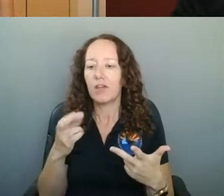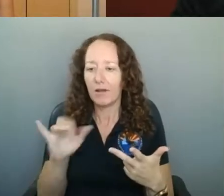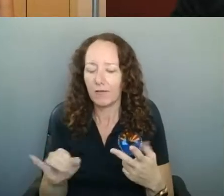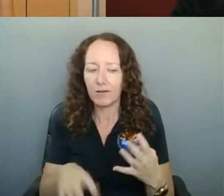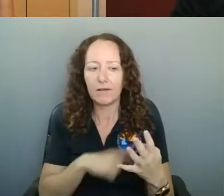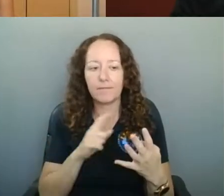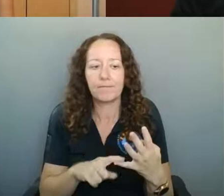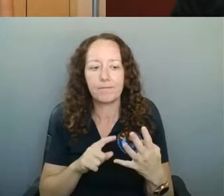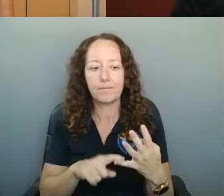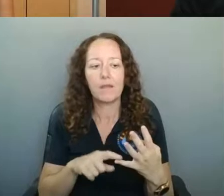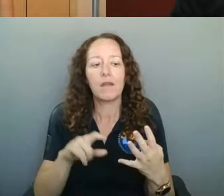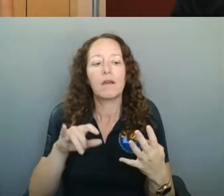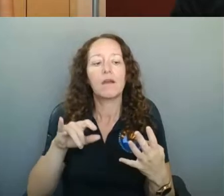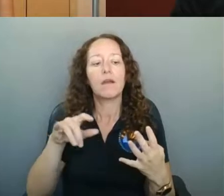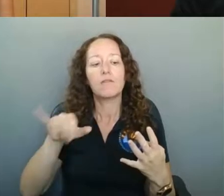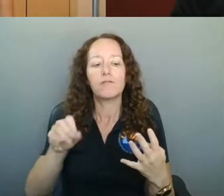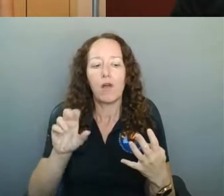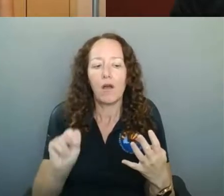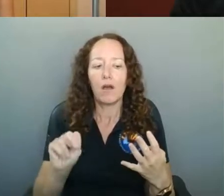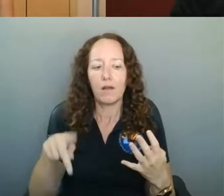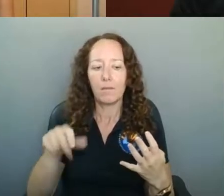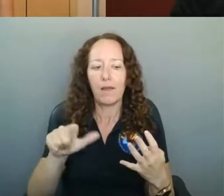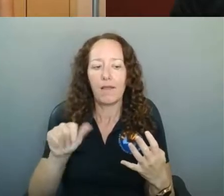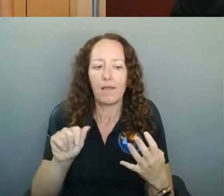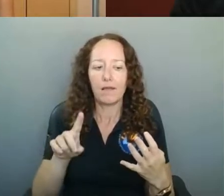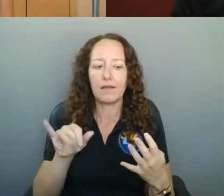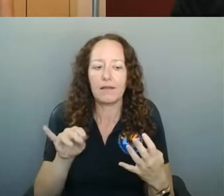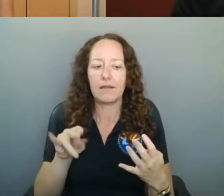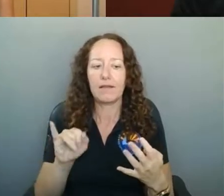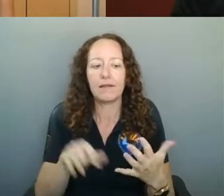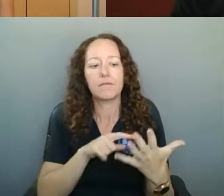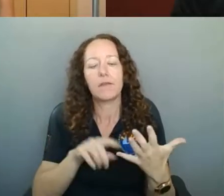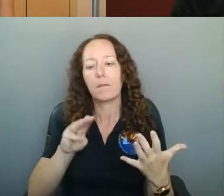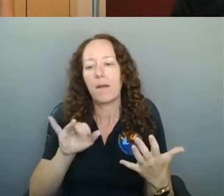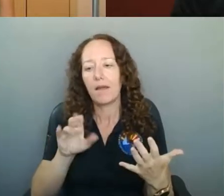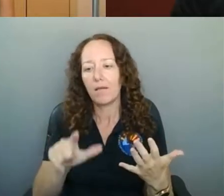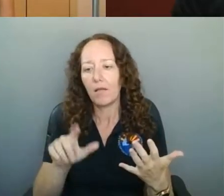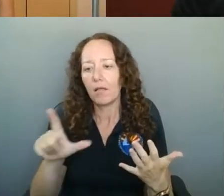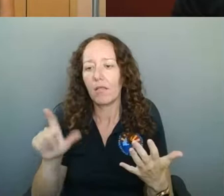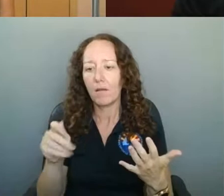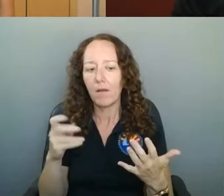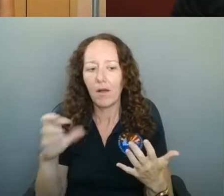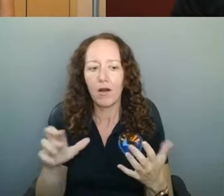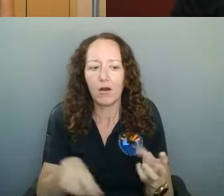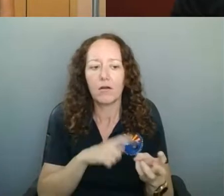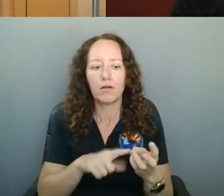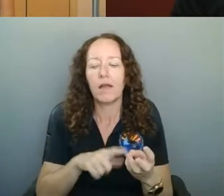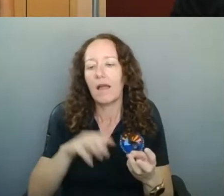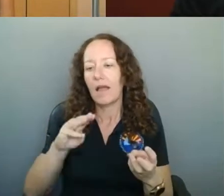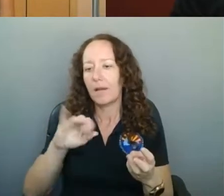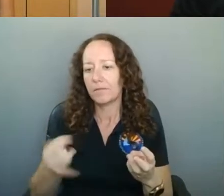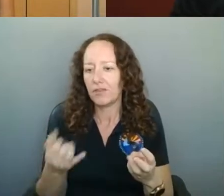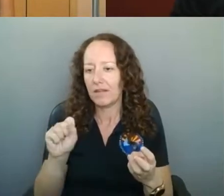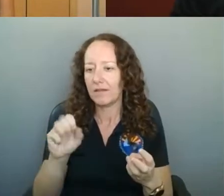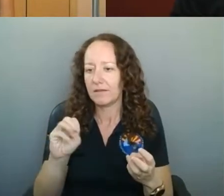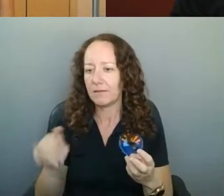the Prescott Downtown Partnership on the call to help answer your questions. And it's helpful if you can let us know exactly who you would like to